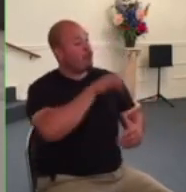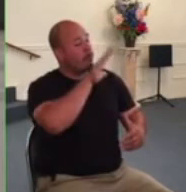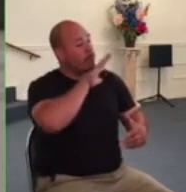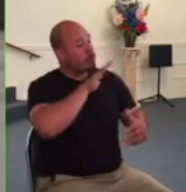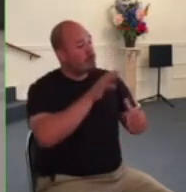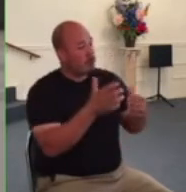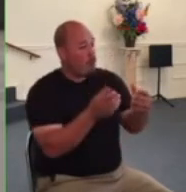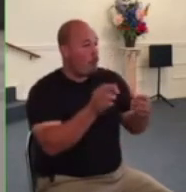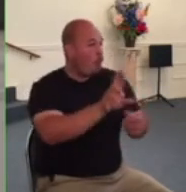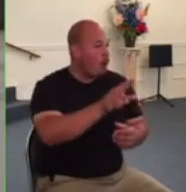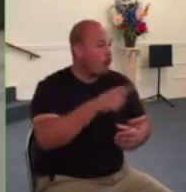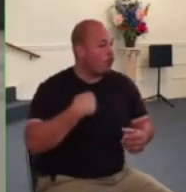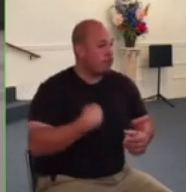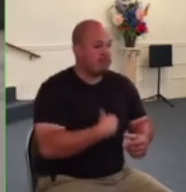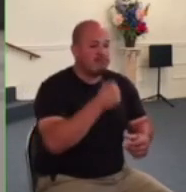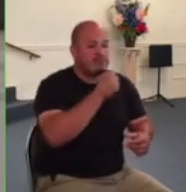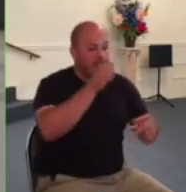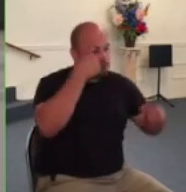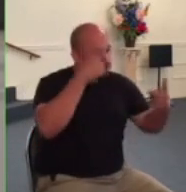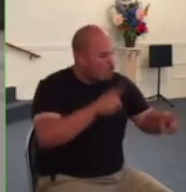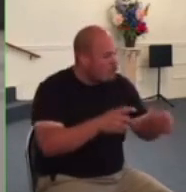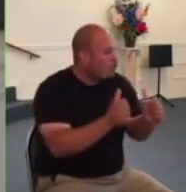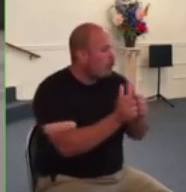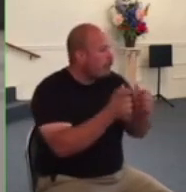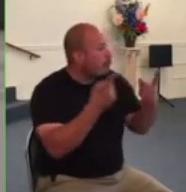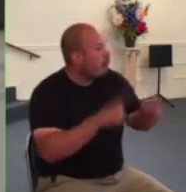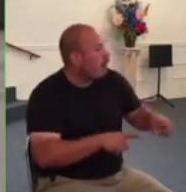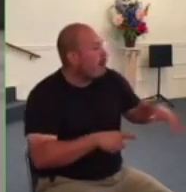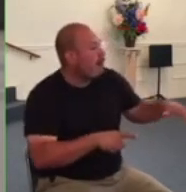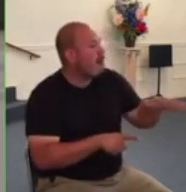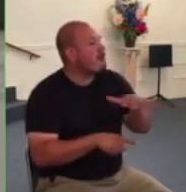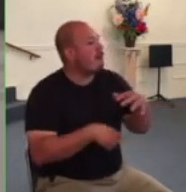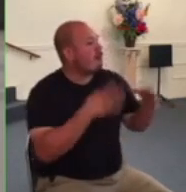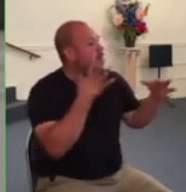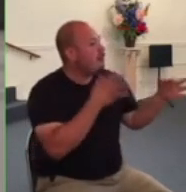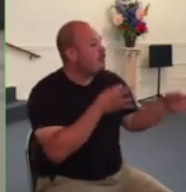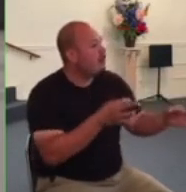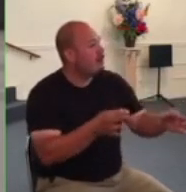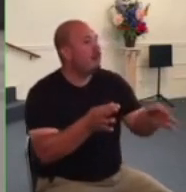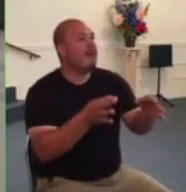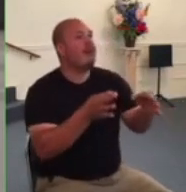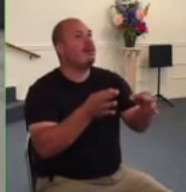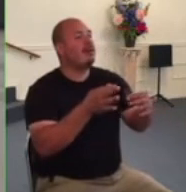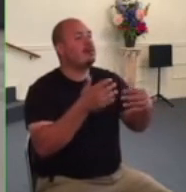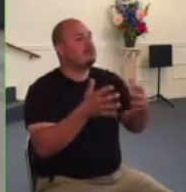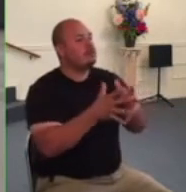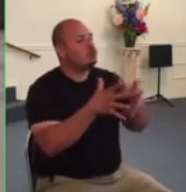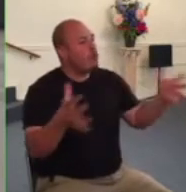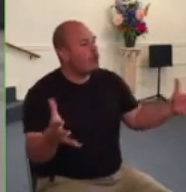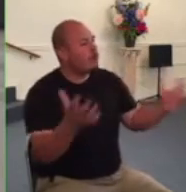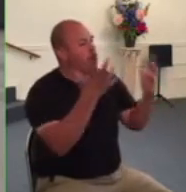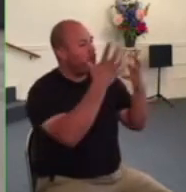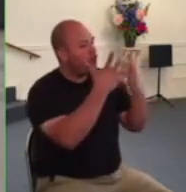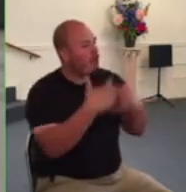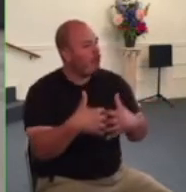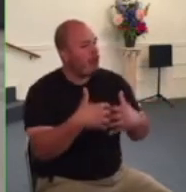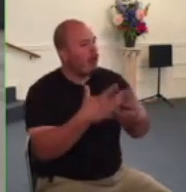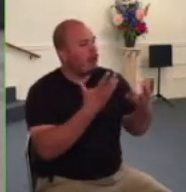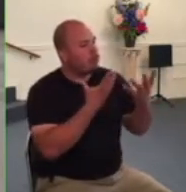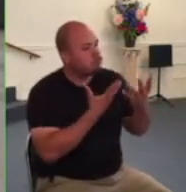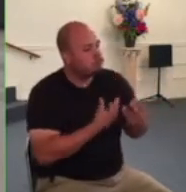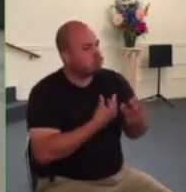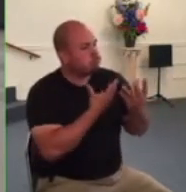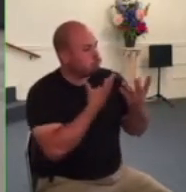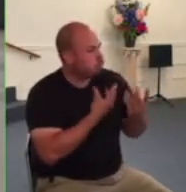what's happened or or what's what what we've been called to do there has been tremendous kindness shown one